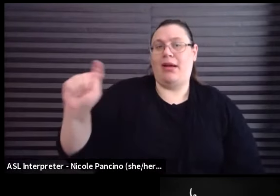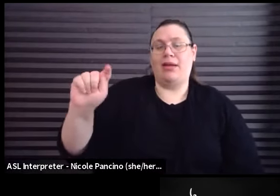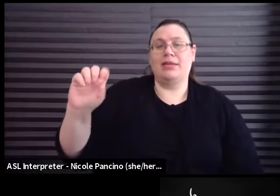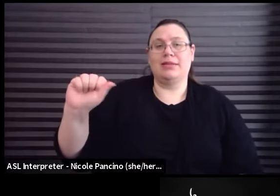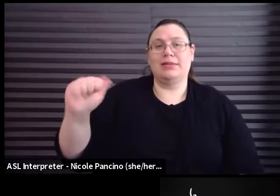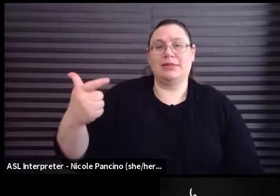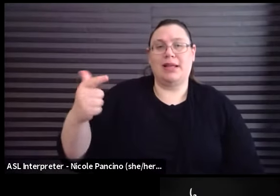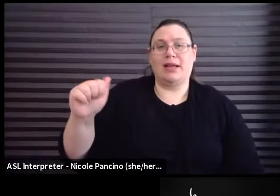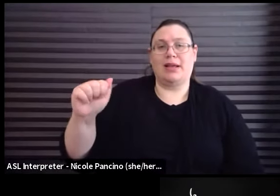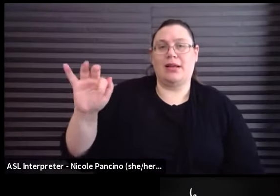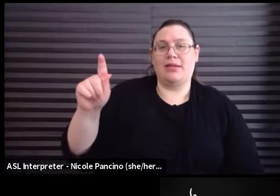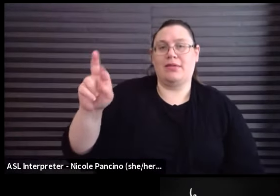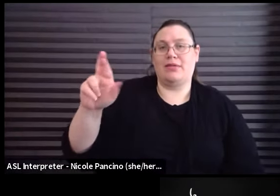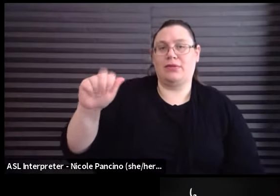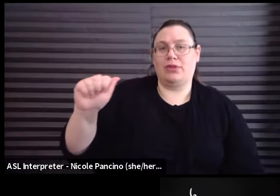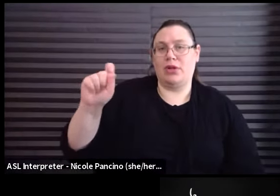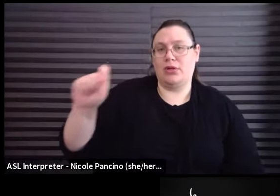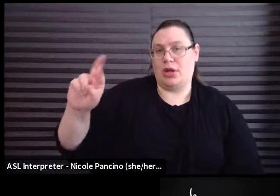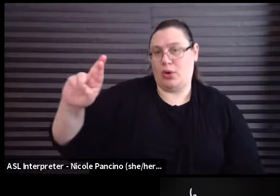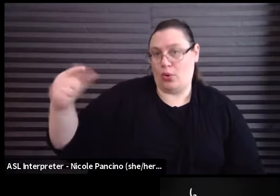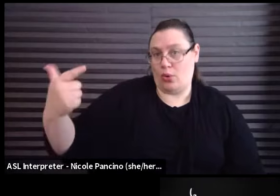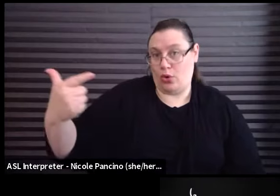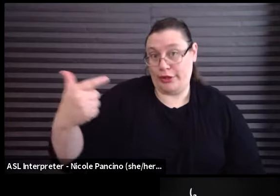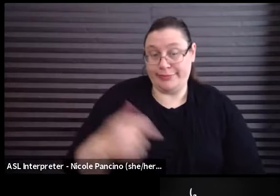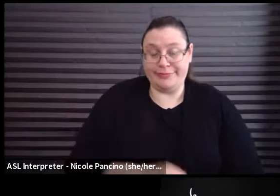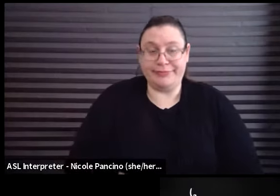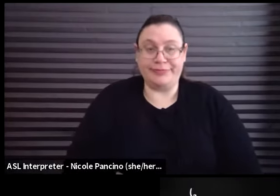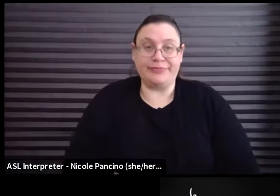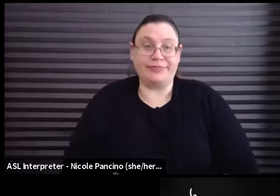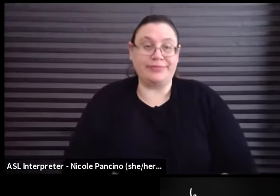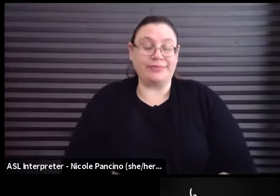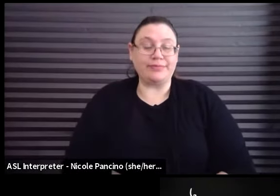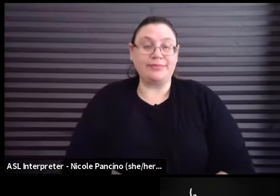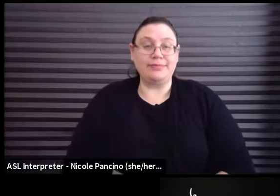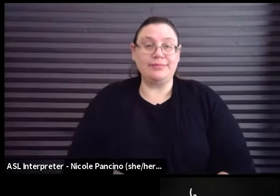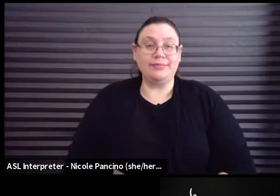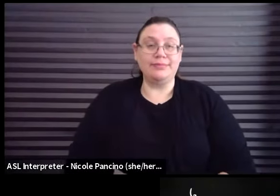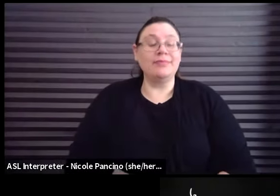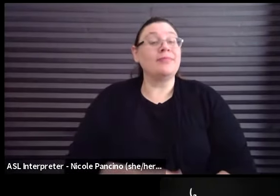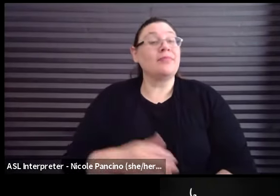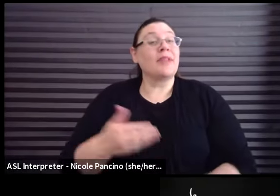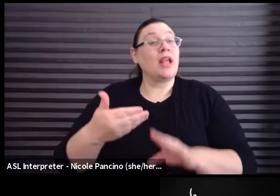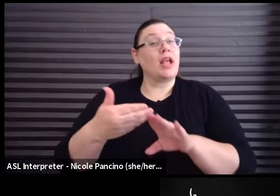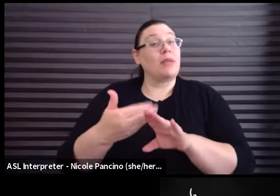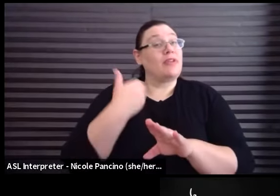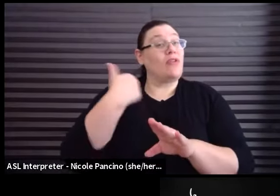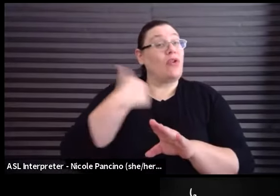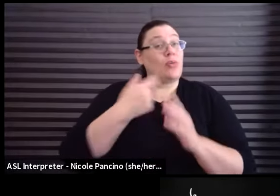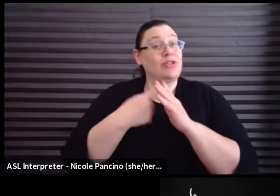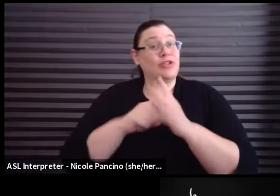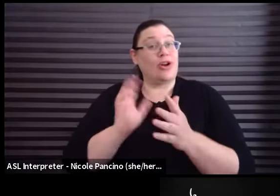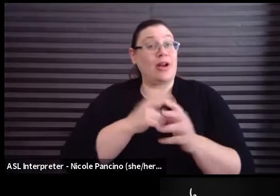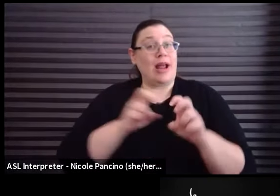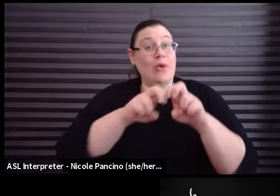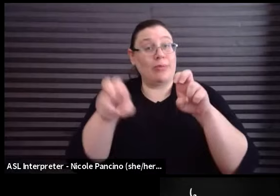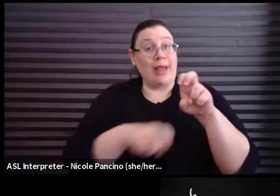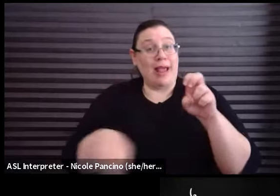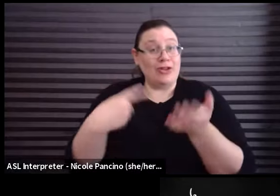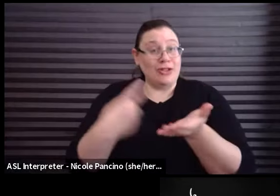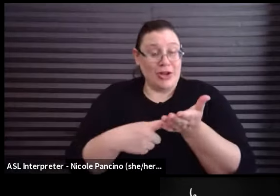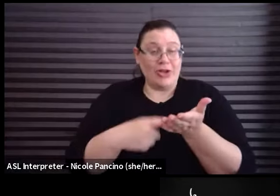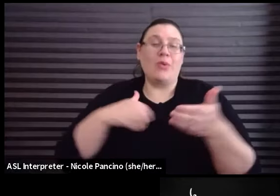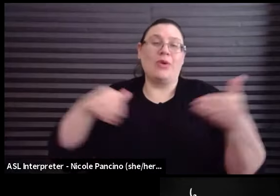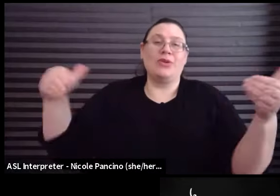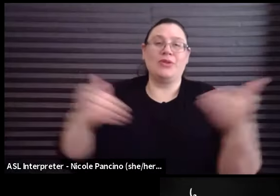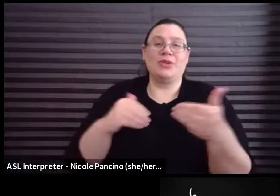pteoe at sagaftra.org. So before we kick off today's panel discussion, I want to introduce SAG